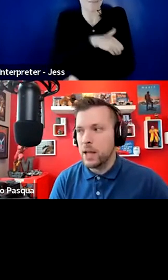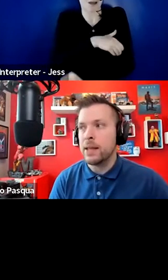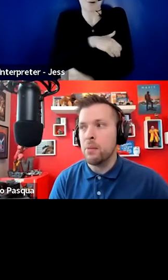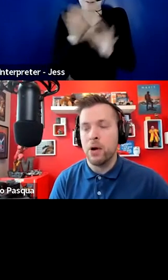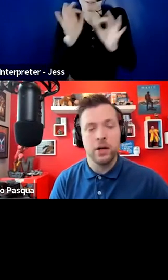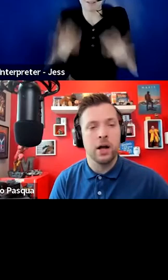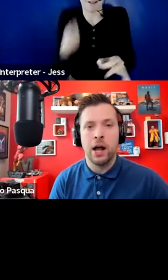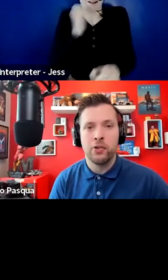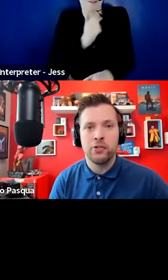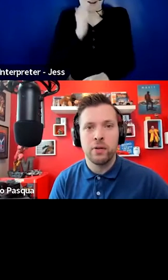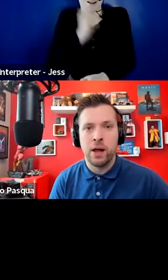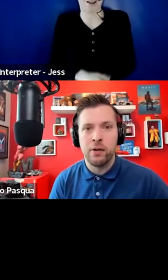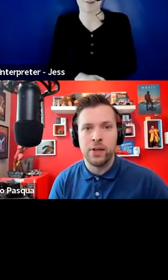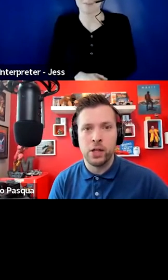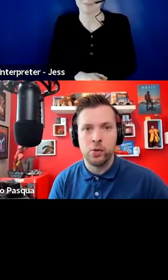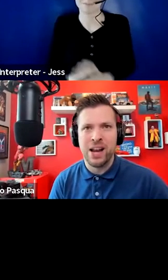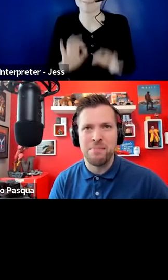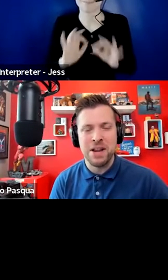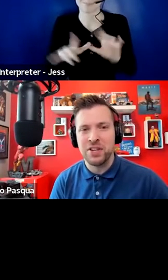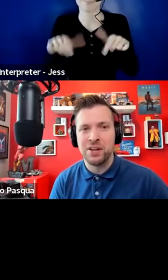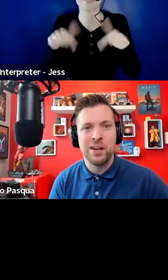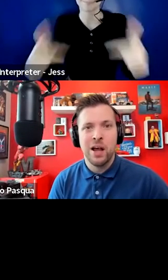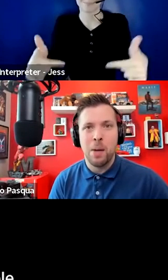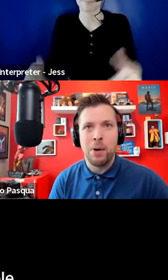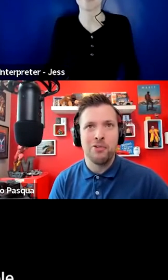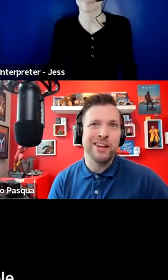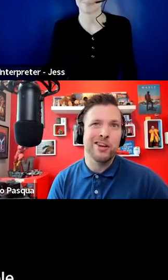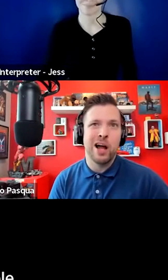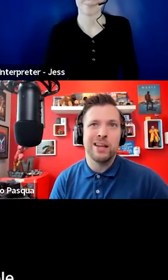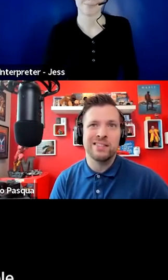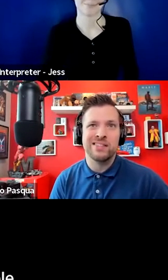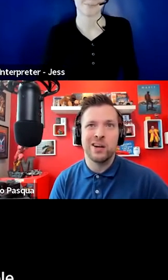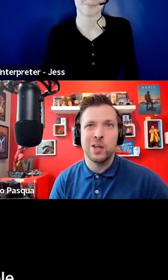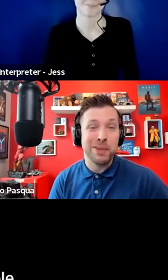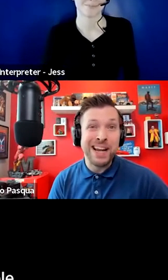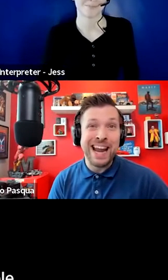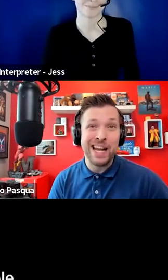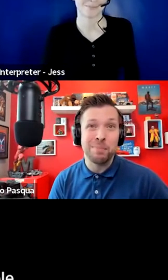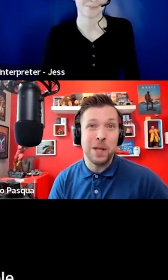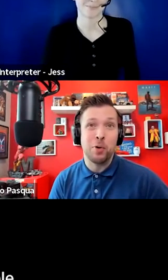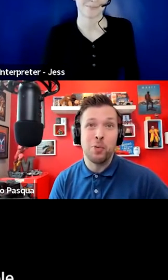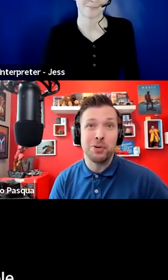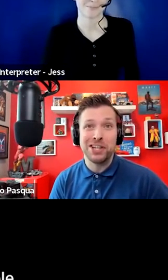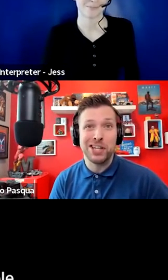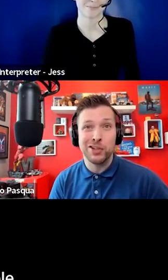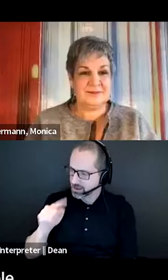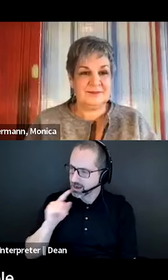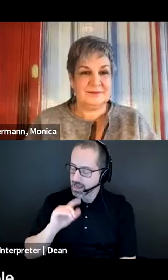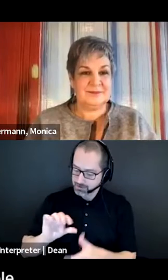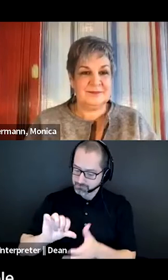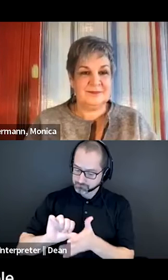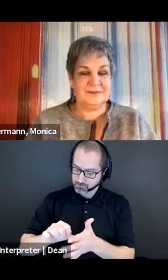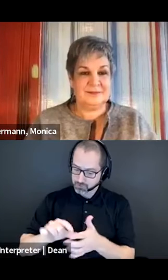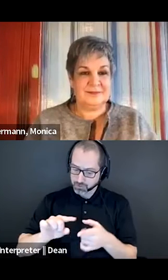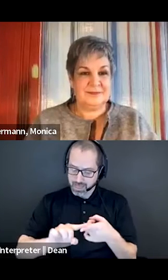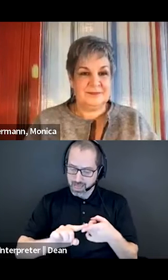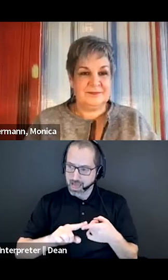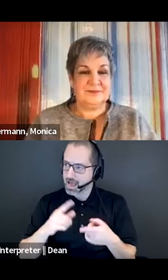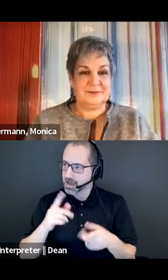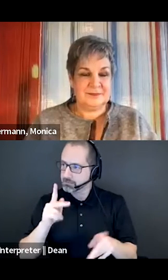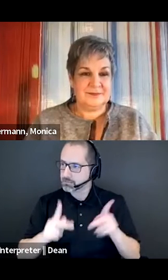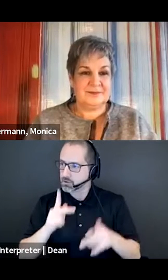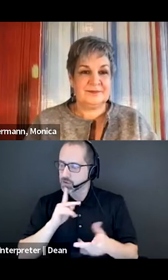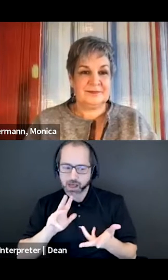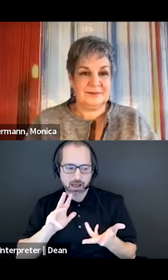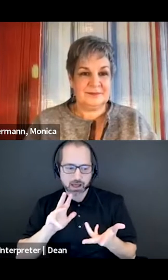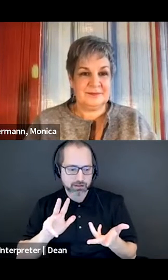Yeah, I like that, Monica. I also love that you kind of mentioned about not necessarily placating people with particular stories, right? Does that